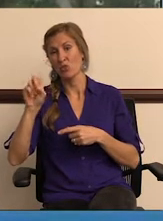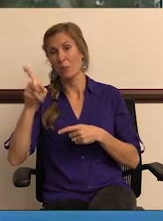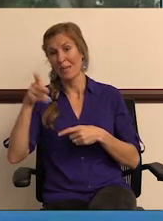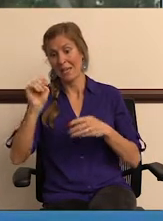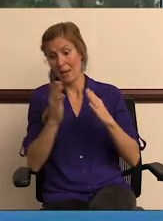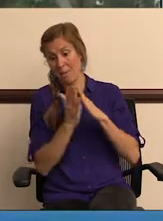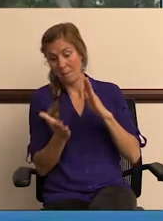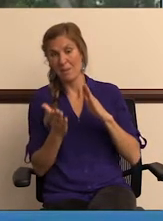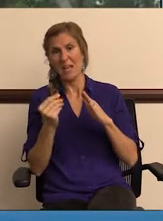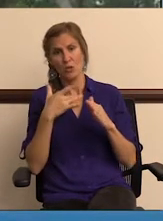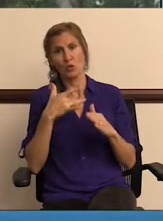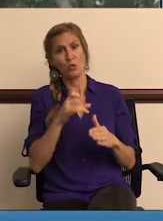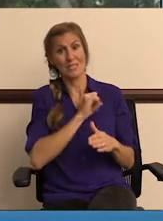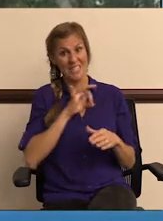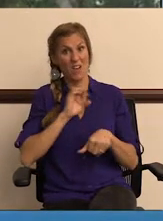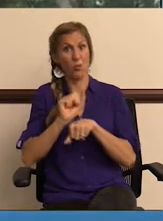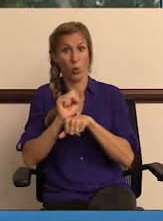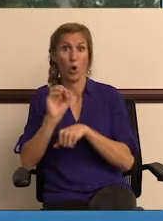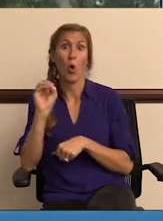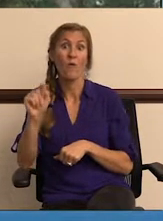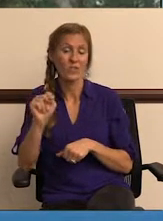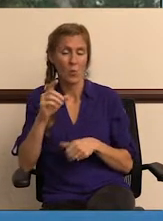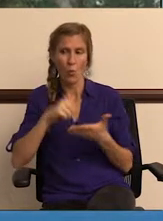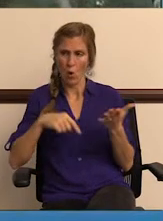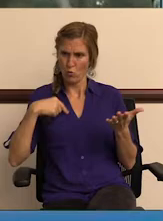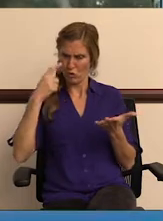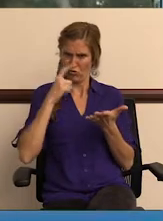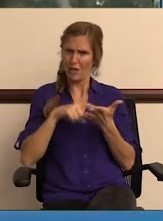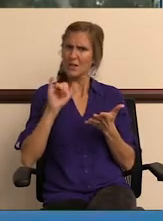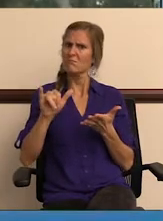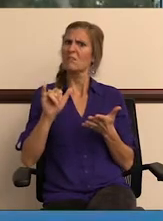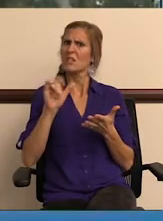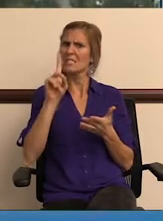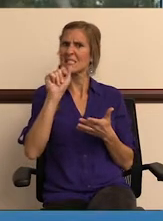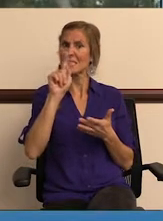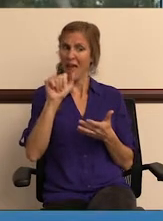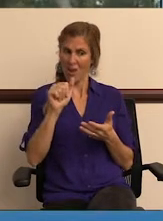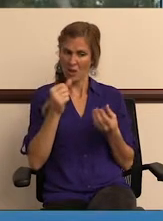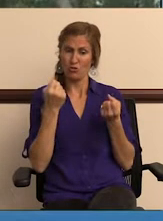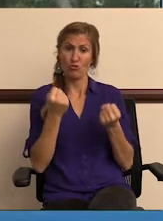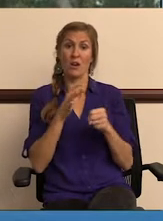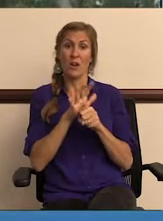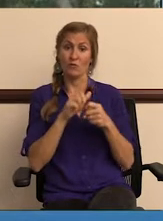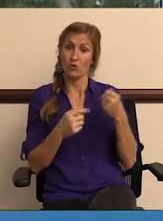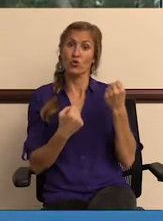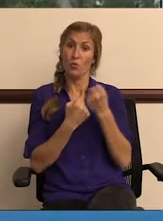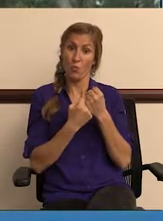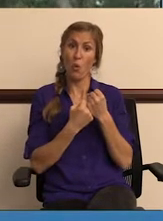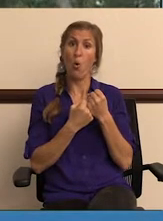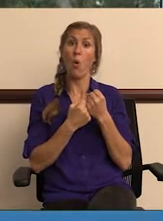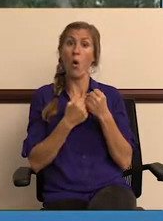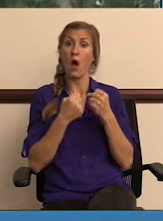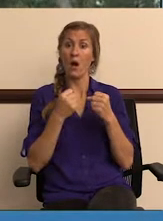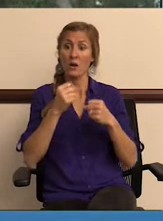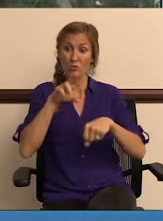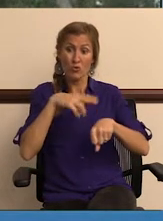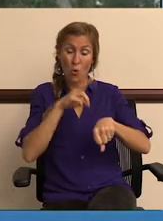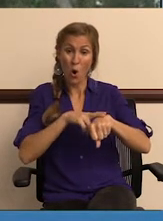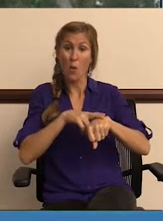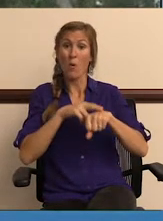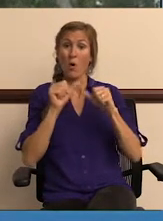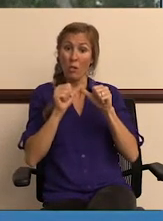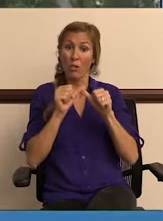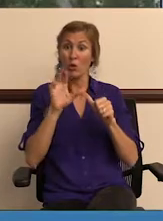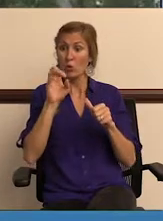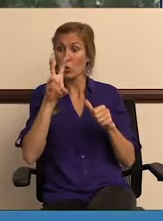to 8 p.m. And traditionally those have been staffed through overtime. And what we realized was the data was strong enough to support augmenting the